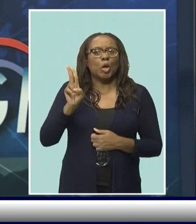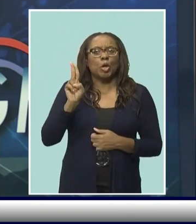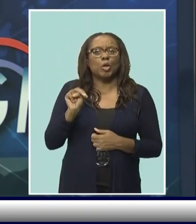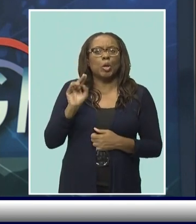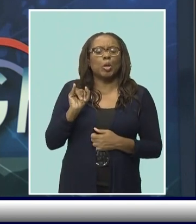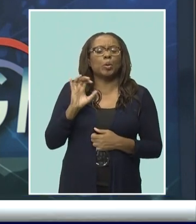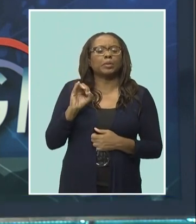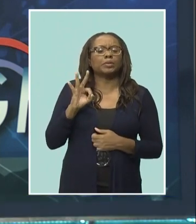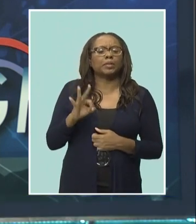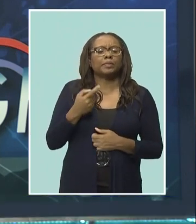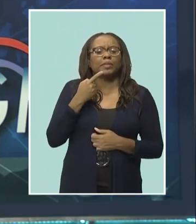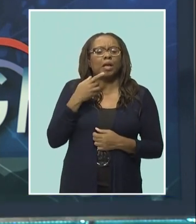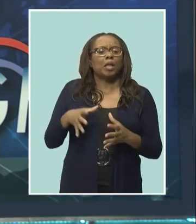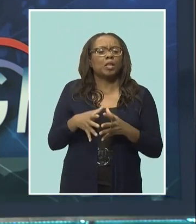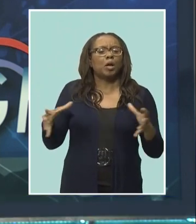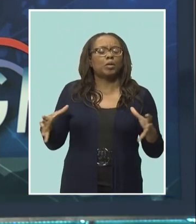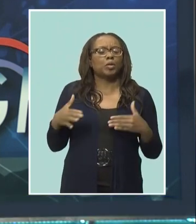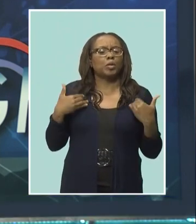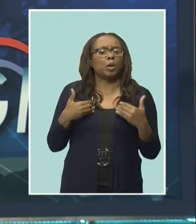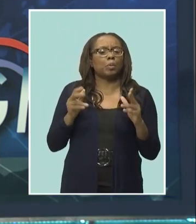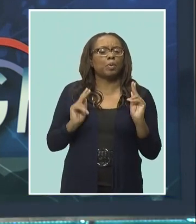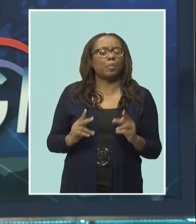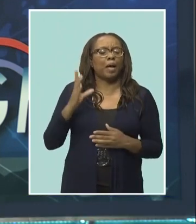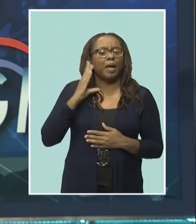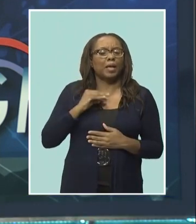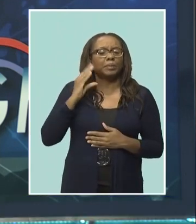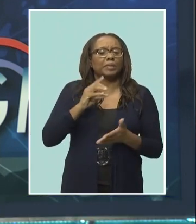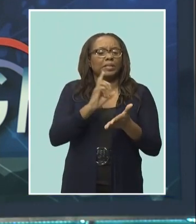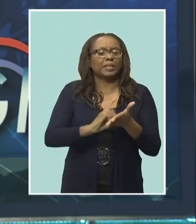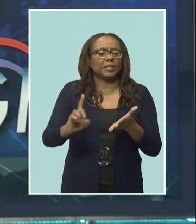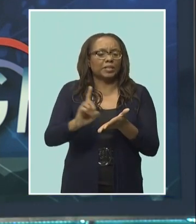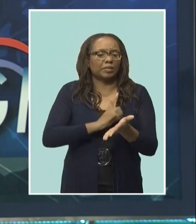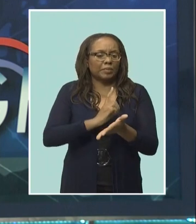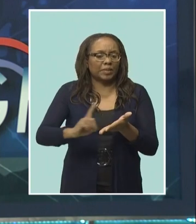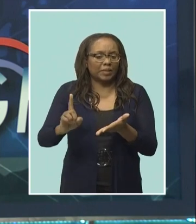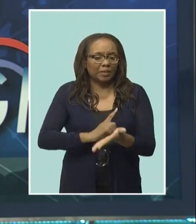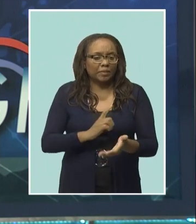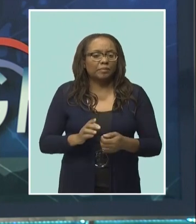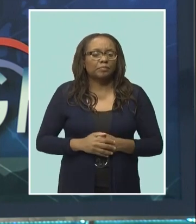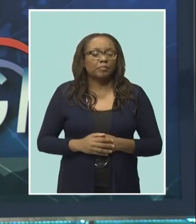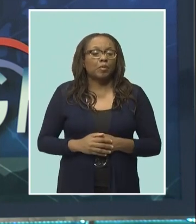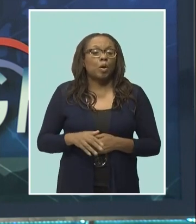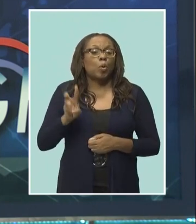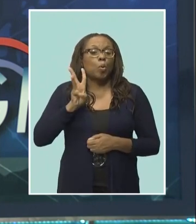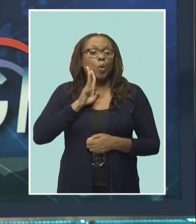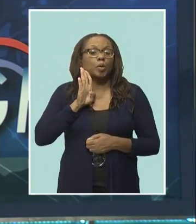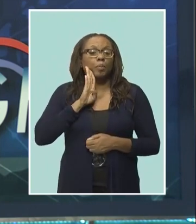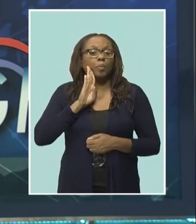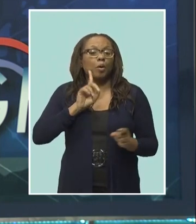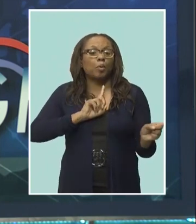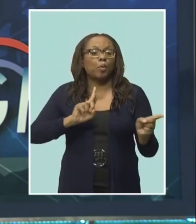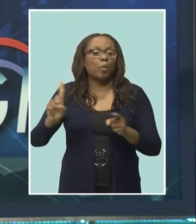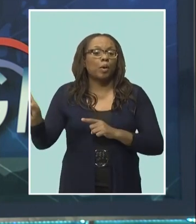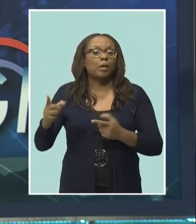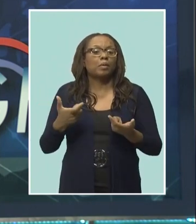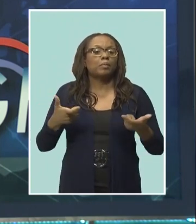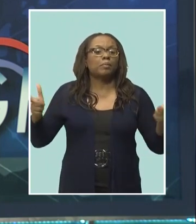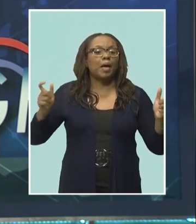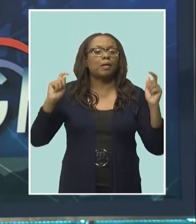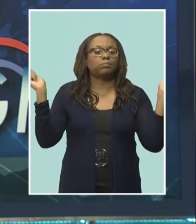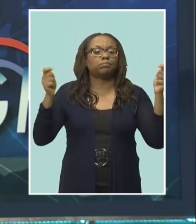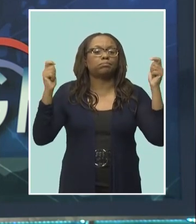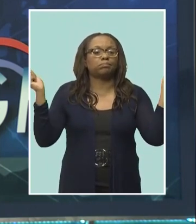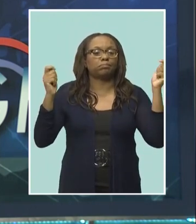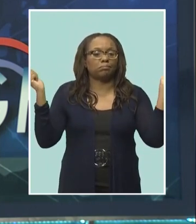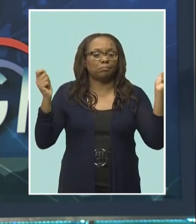levels against youngsters. Wendy Burke attended a special rally and inclusion mural unveiling at the Botanical Gardens to mark the